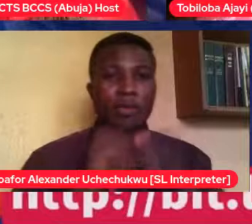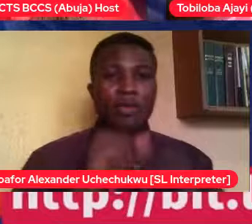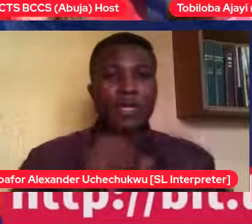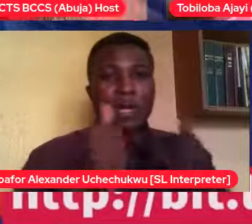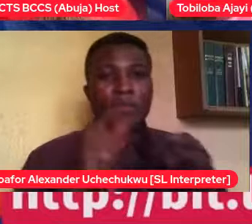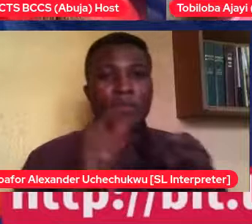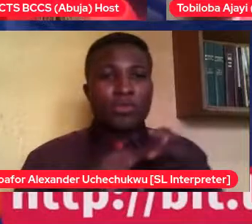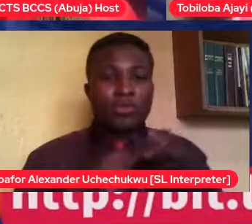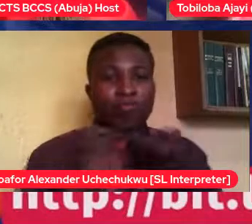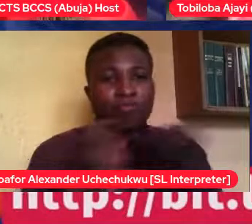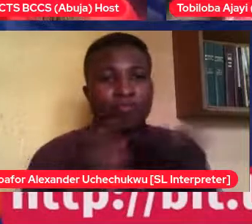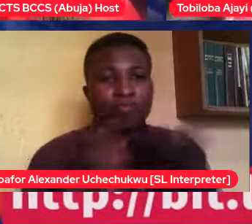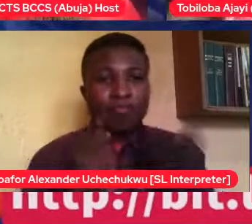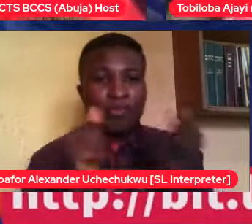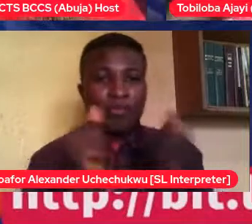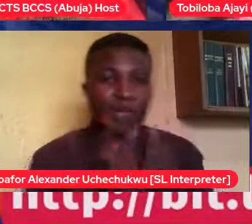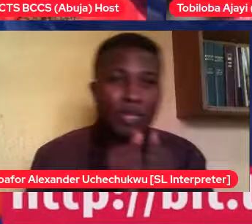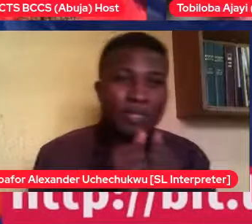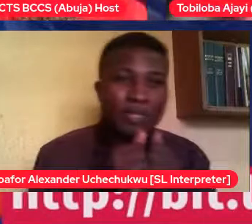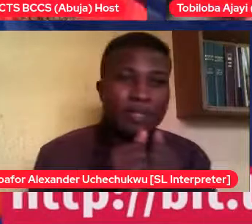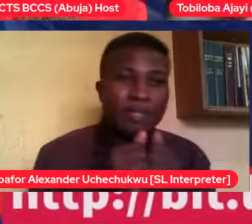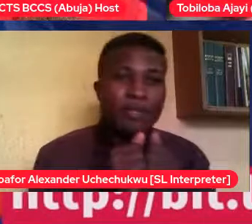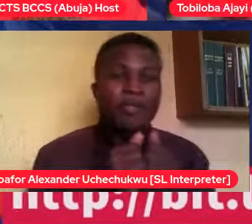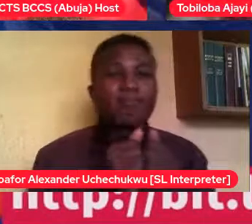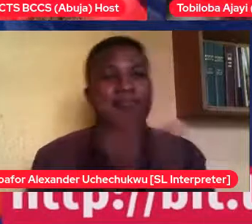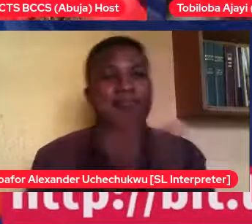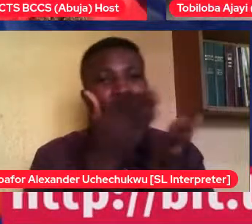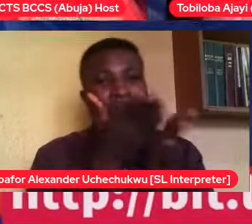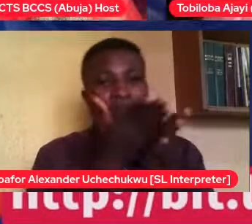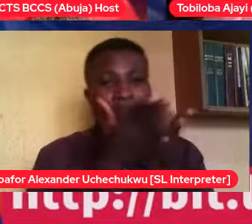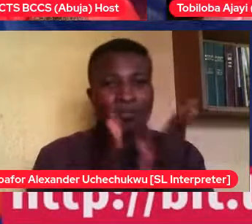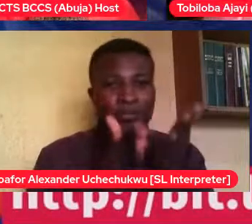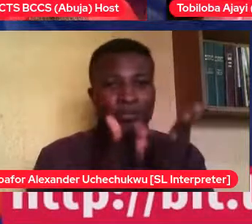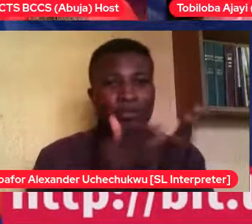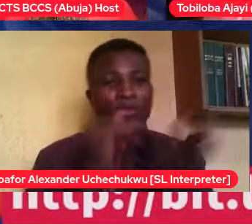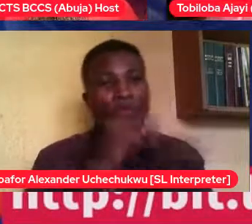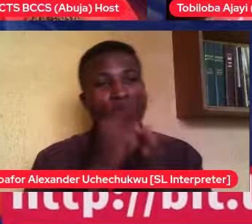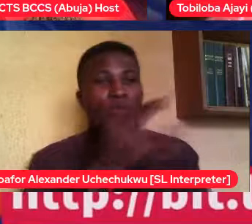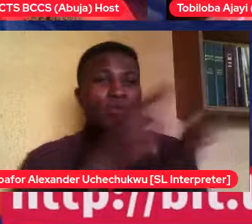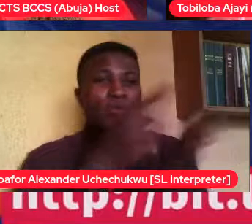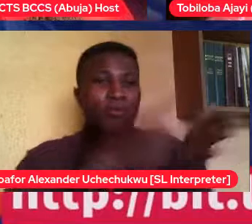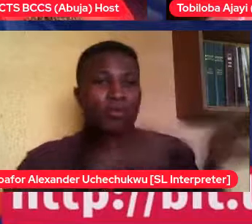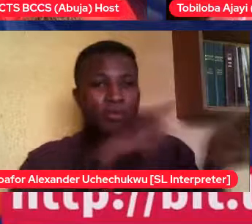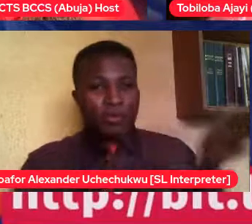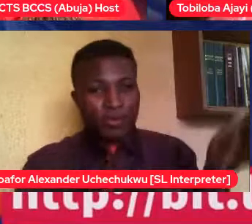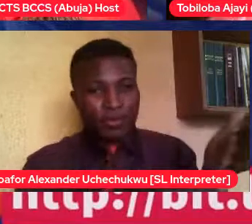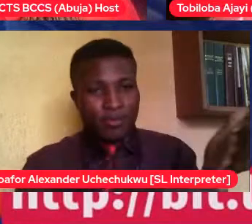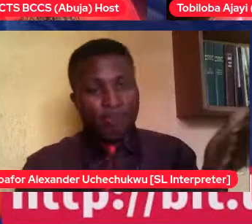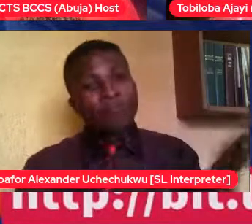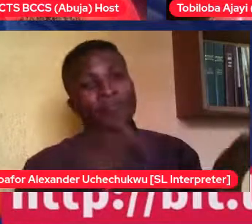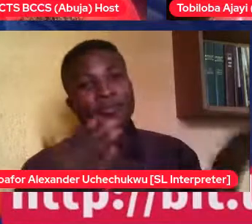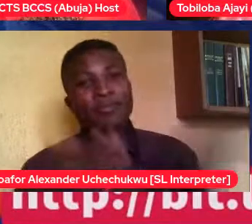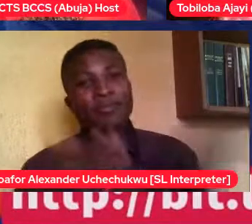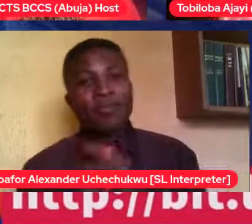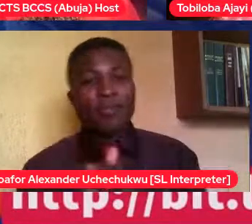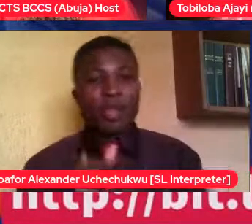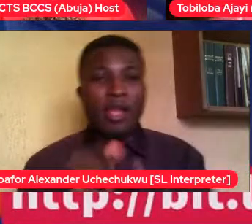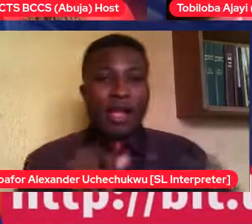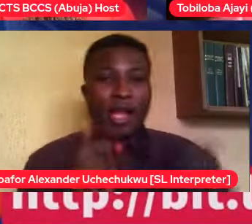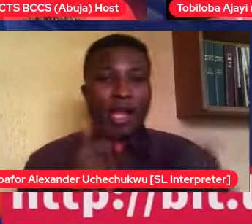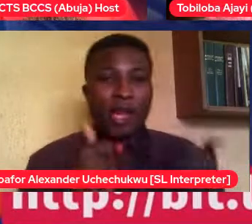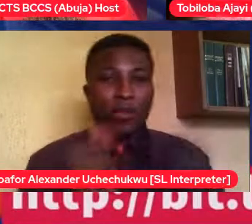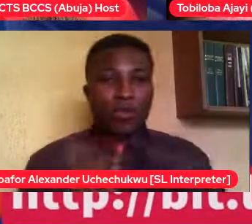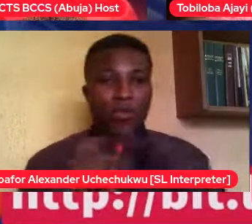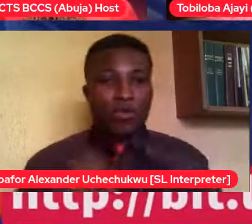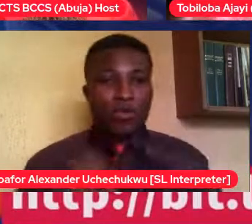experience that. How do we? I know you said something about you are enough and all of that, but in the practicality of it, how do we deal with that? Even individuals